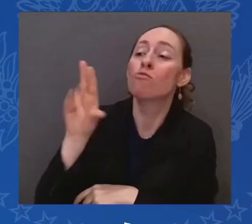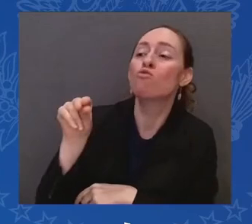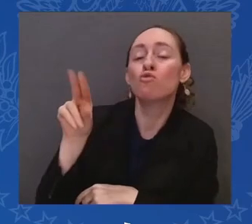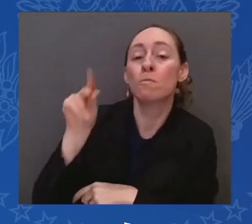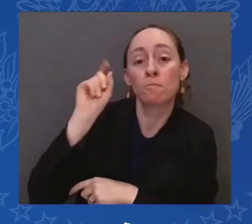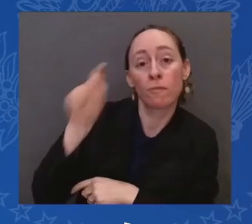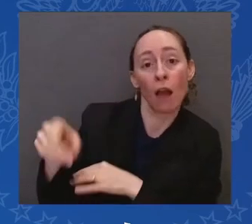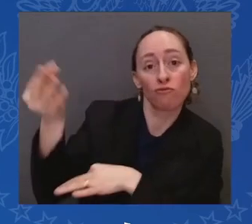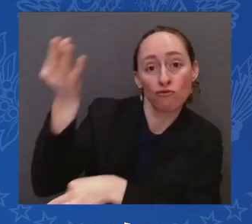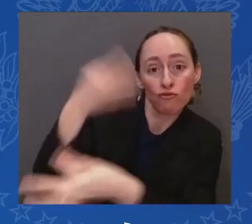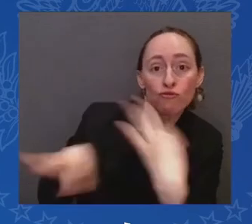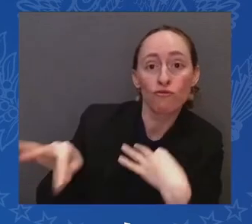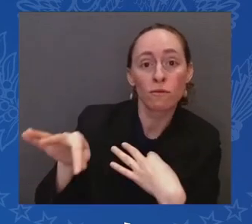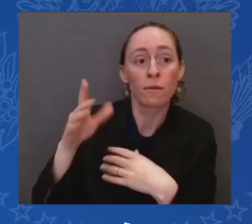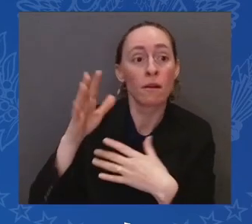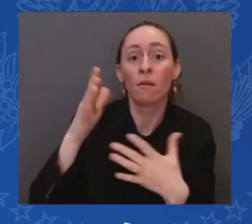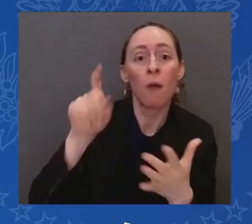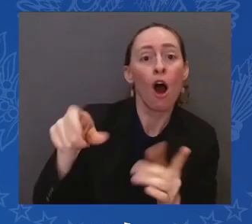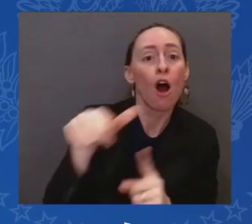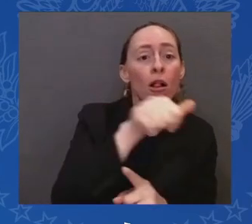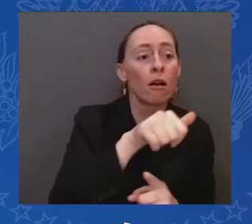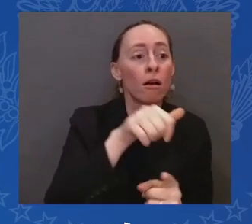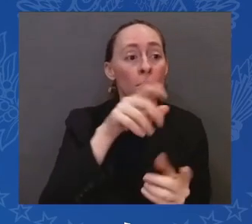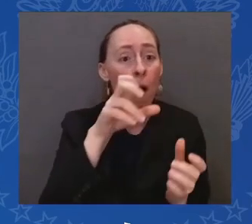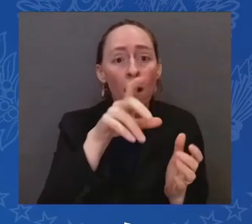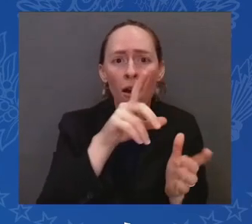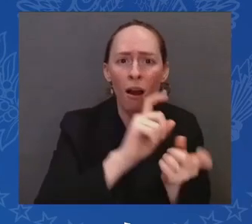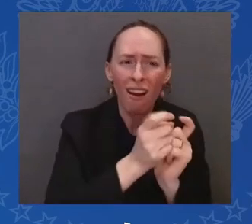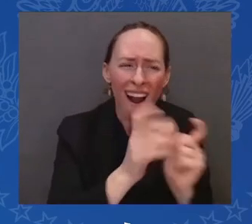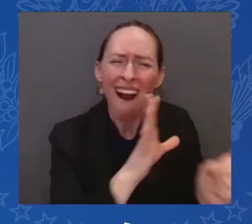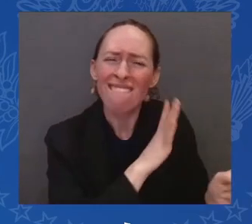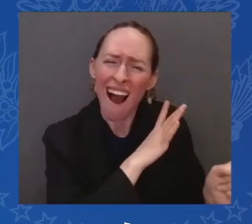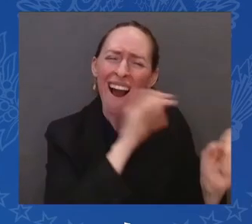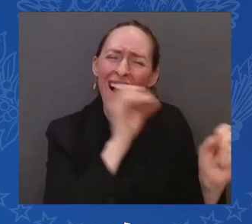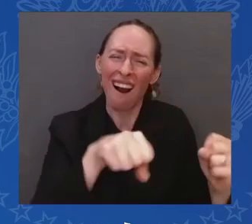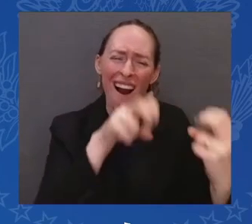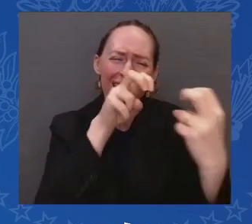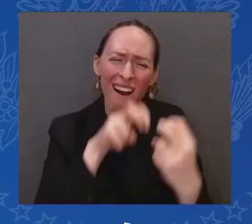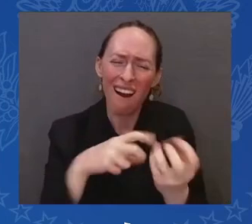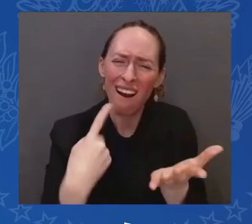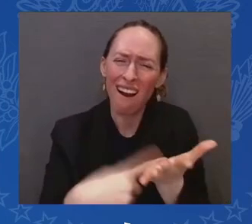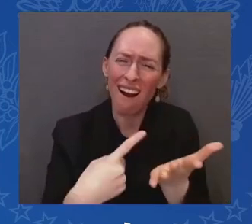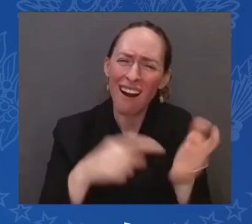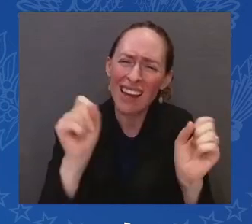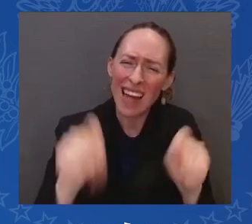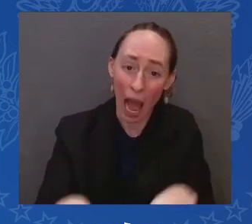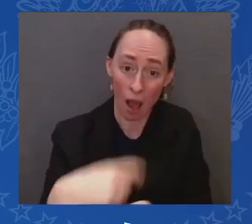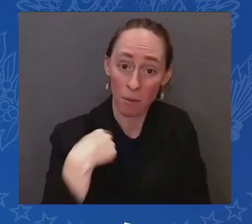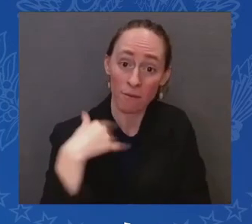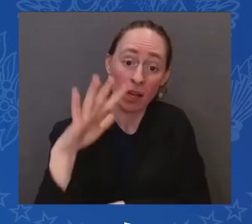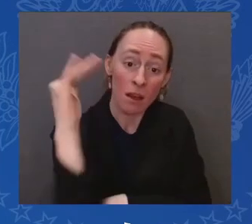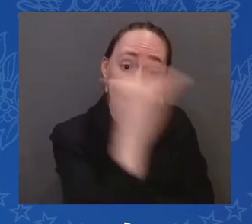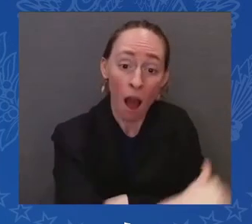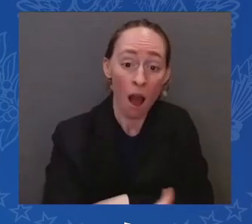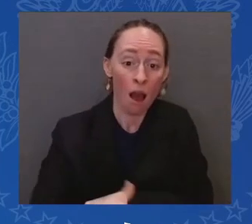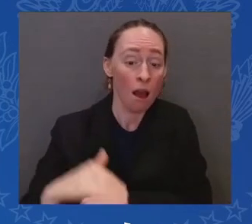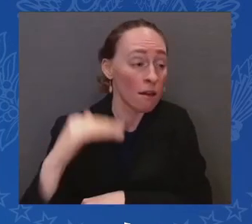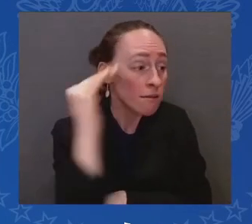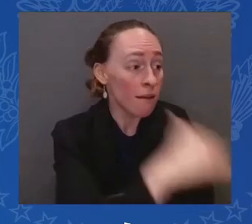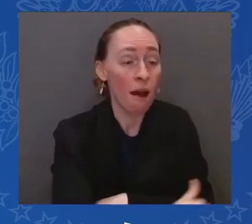policy as well. I've asked for billions of dollars from more border agents, more immigration judges, more asylum officers.